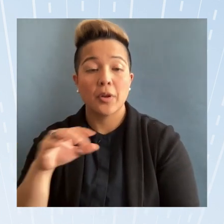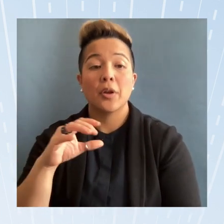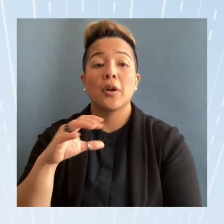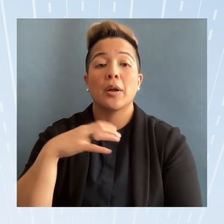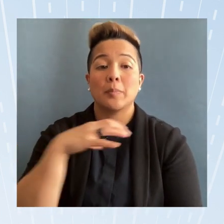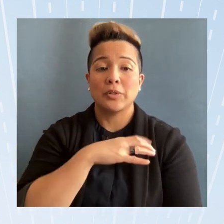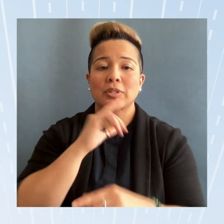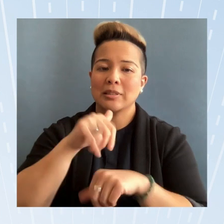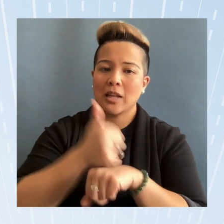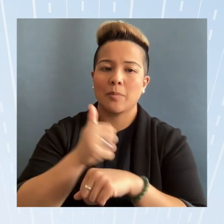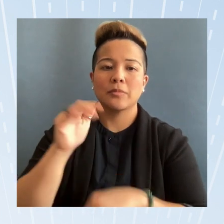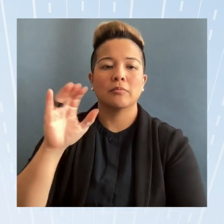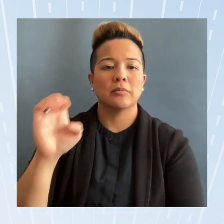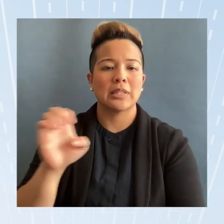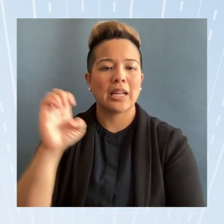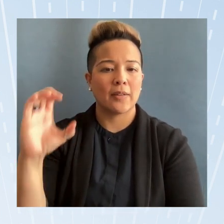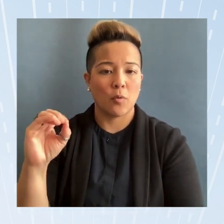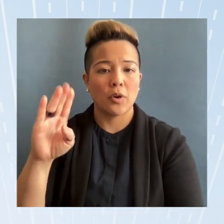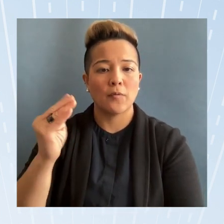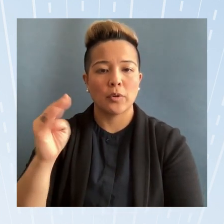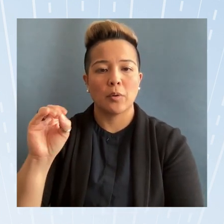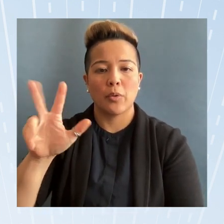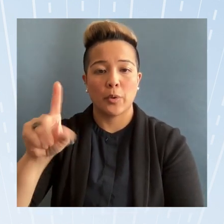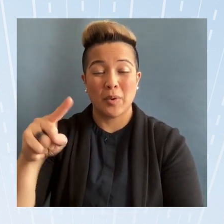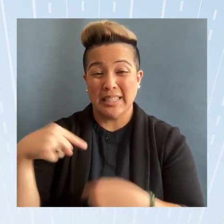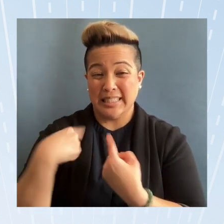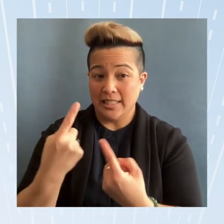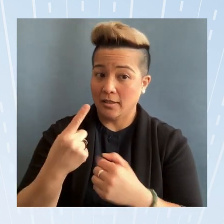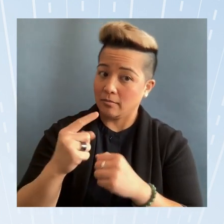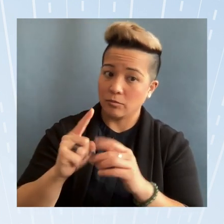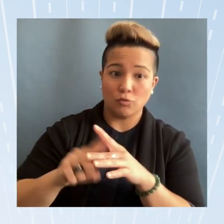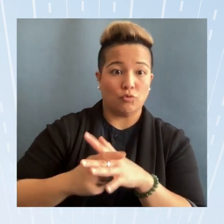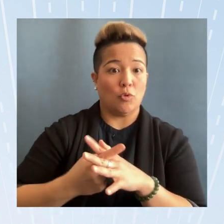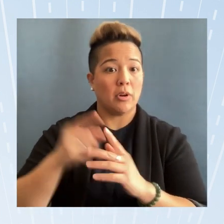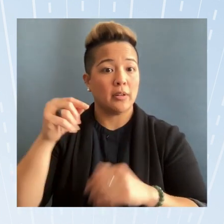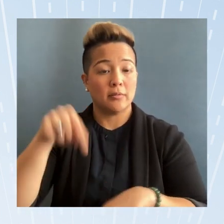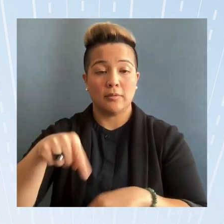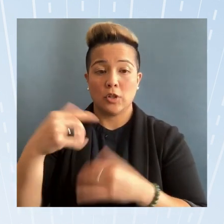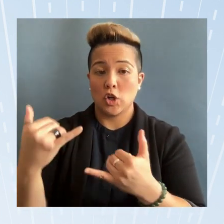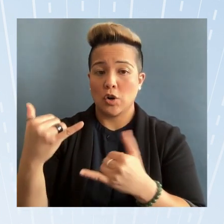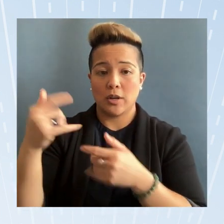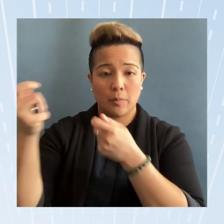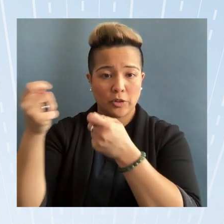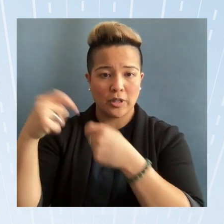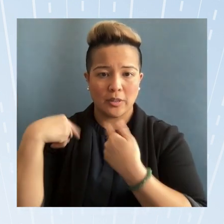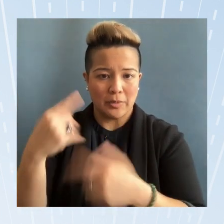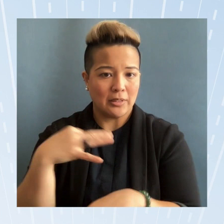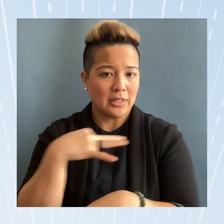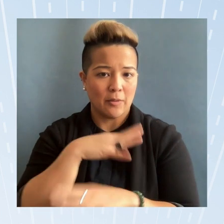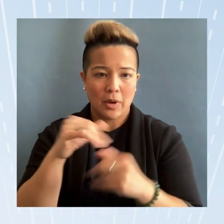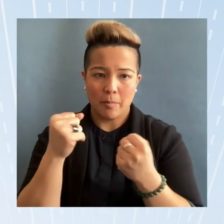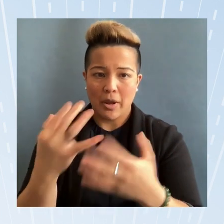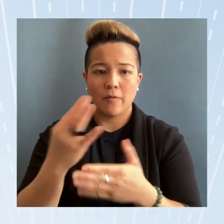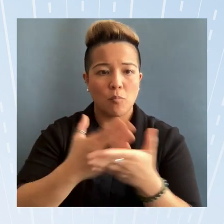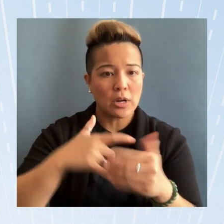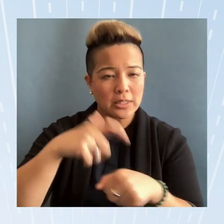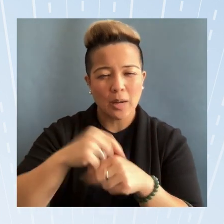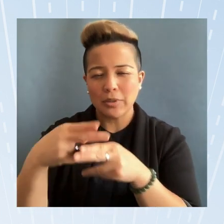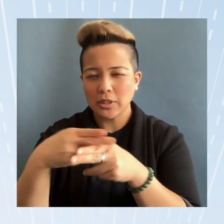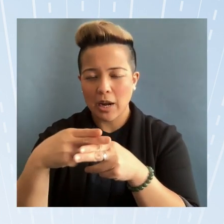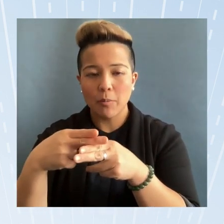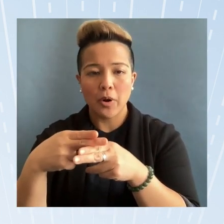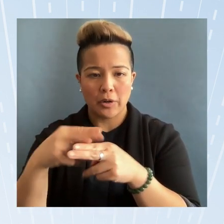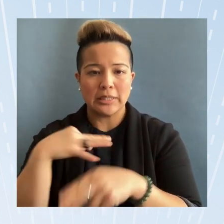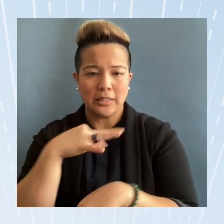14031 since its inception during this current administration has been staffed by a number of part-time and temporary personnel